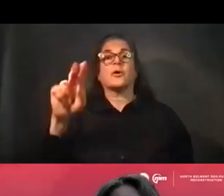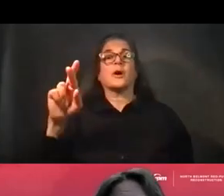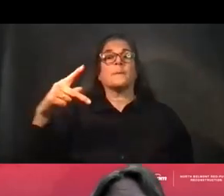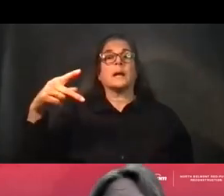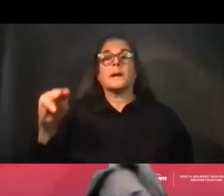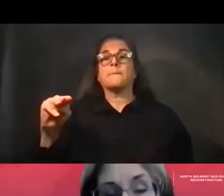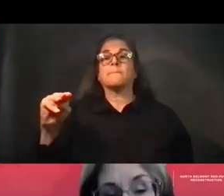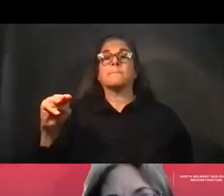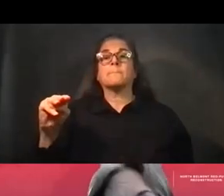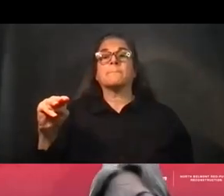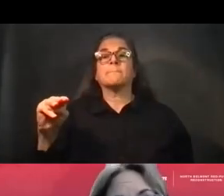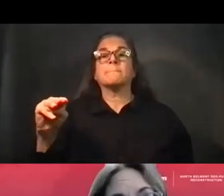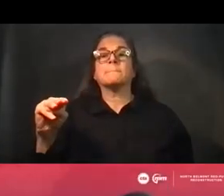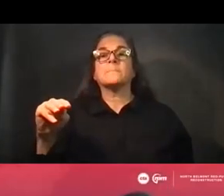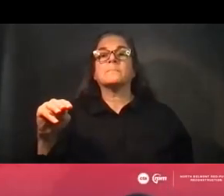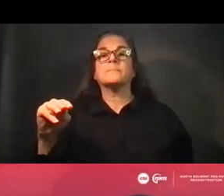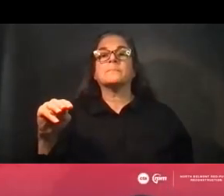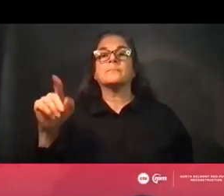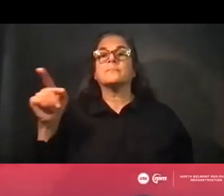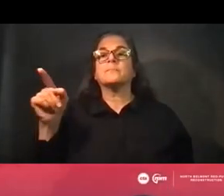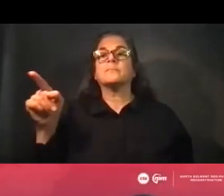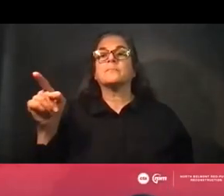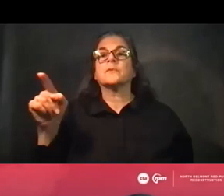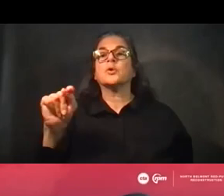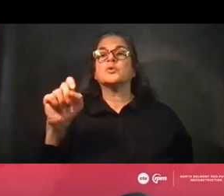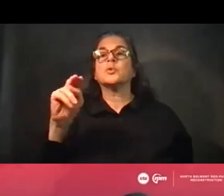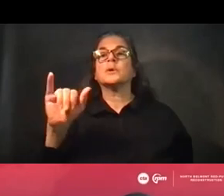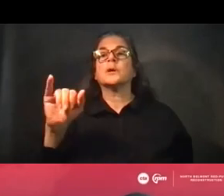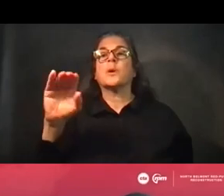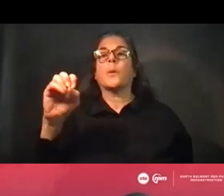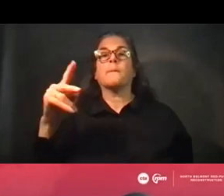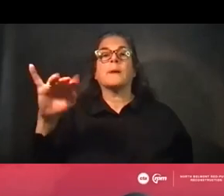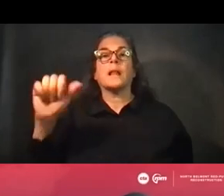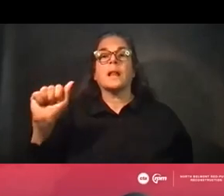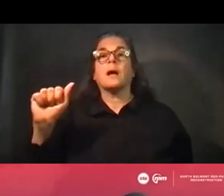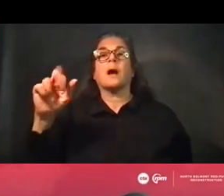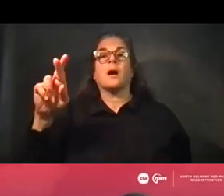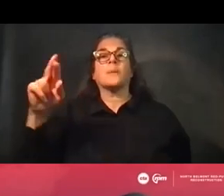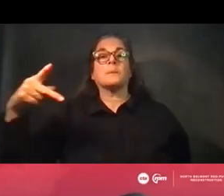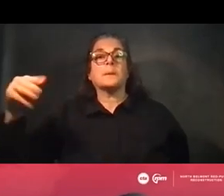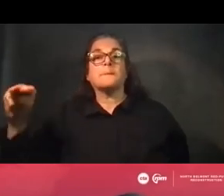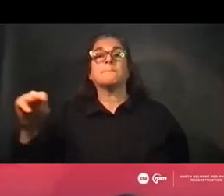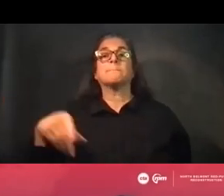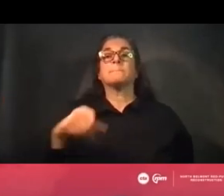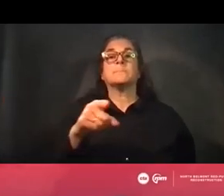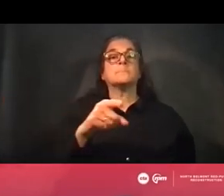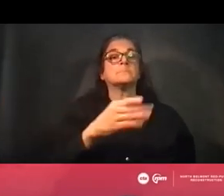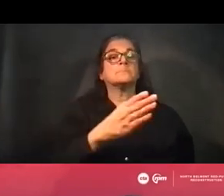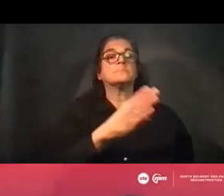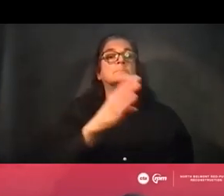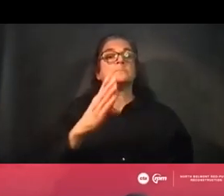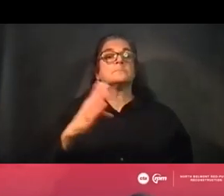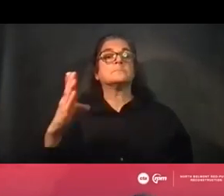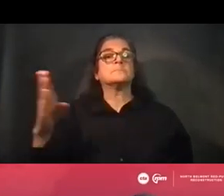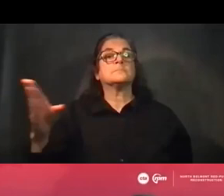the Red Purple Bypass Area. Jeff Wilson, who's the director of government and community relations for the RPM project.